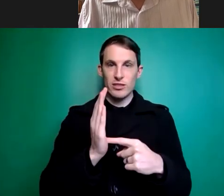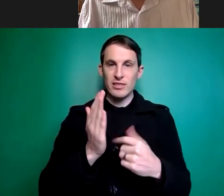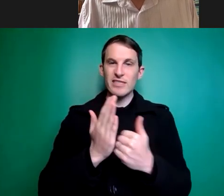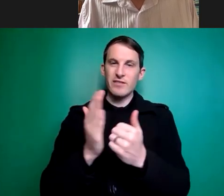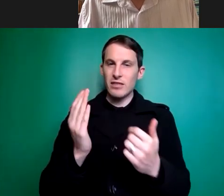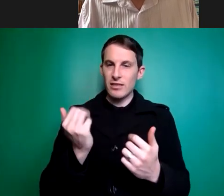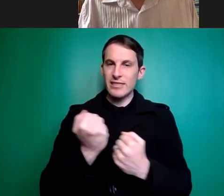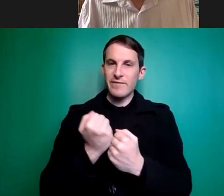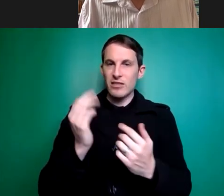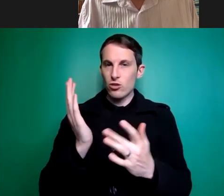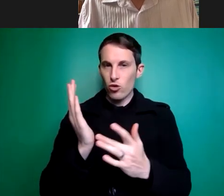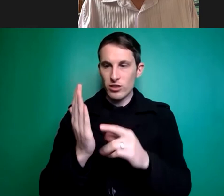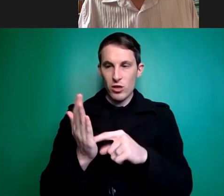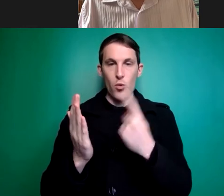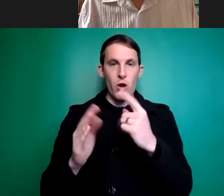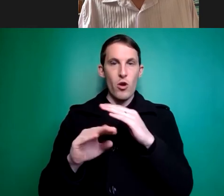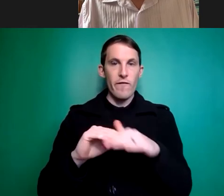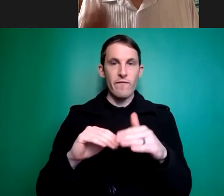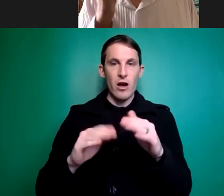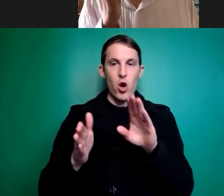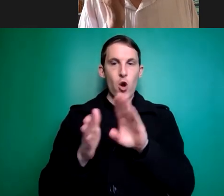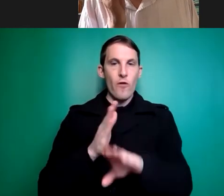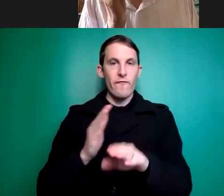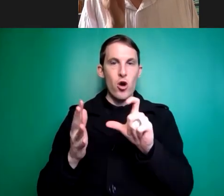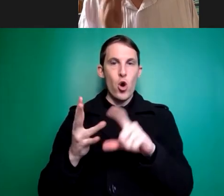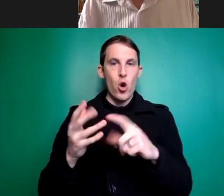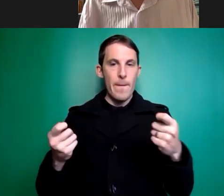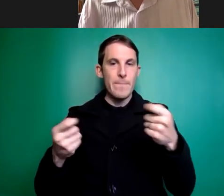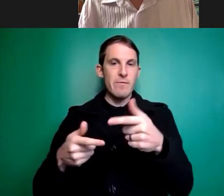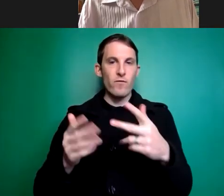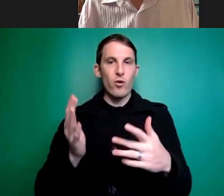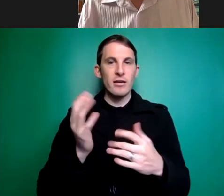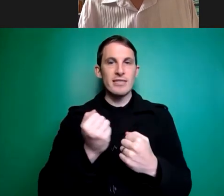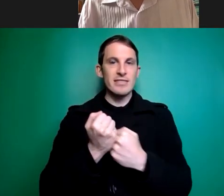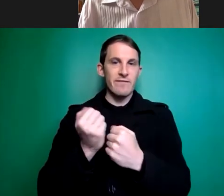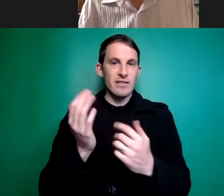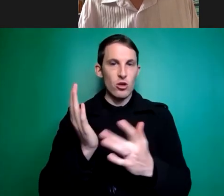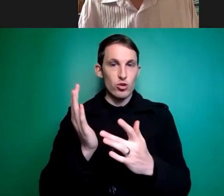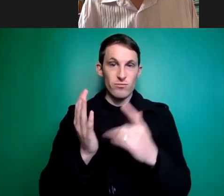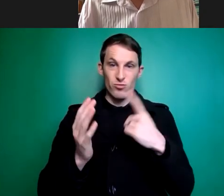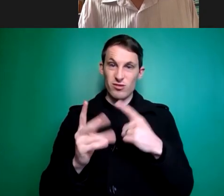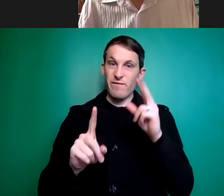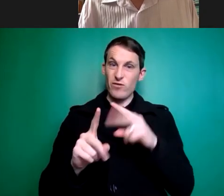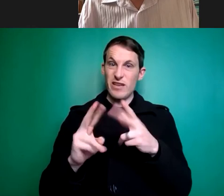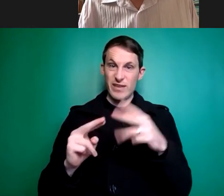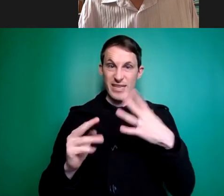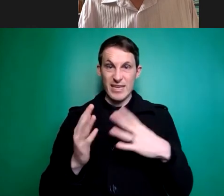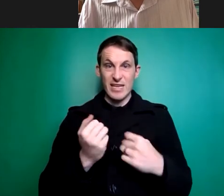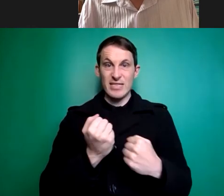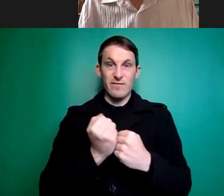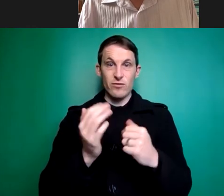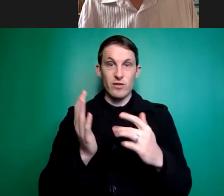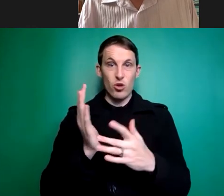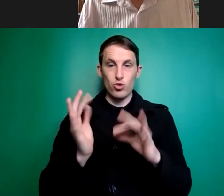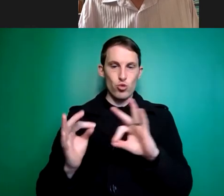about removing co-payments for assistive technology because there is an acknowledgement of the fact that if you need AT you shouldn't necessarily be out of